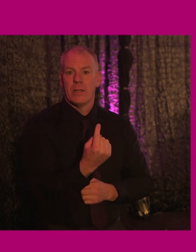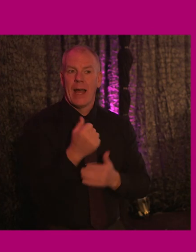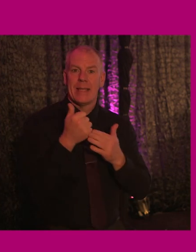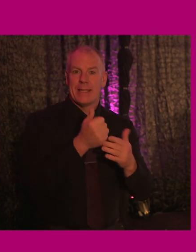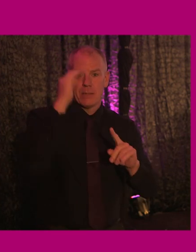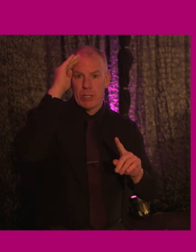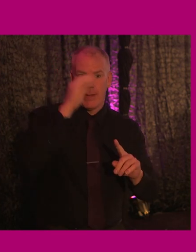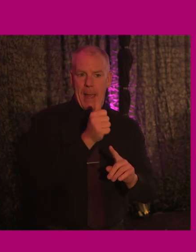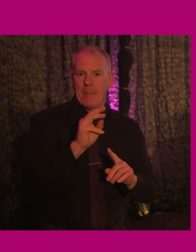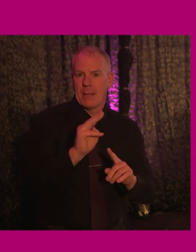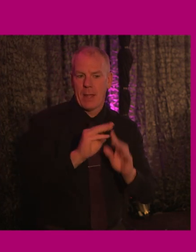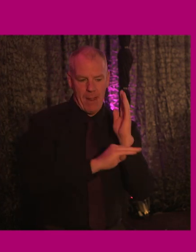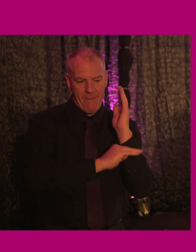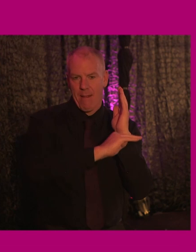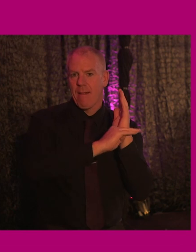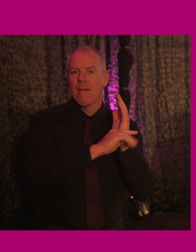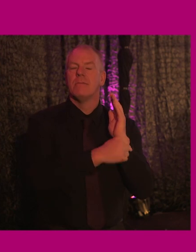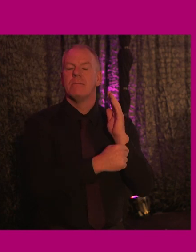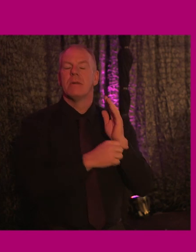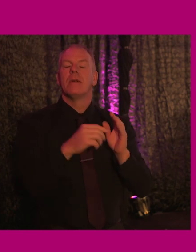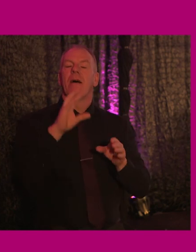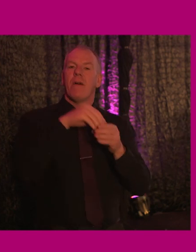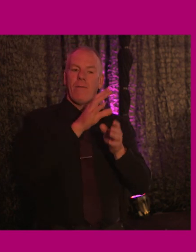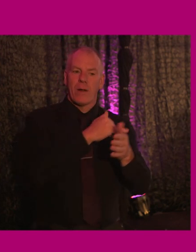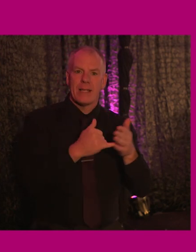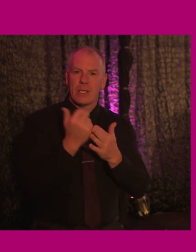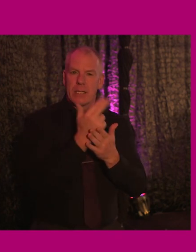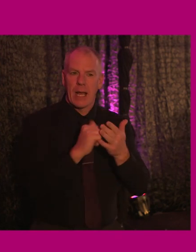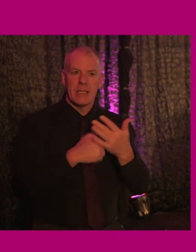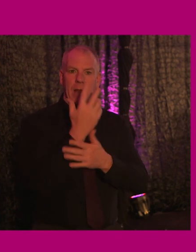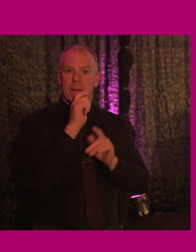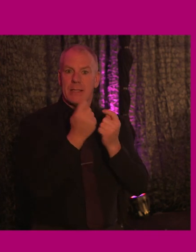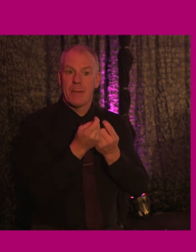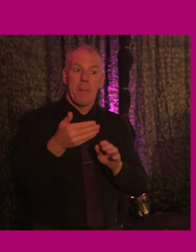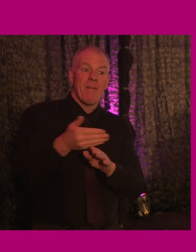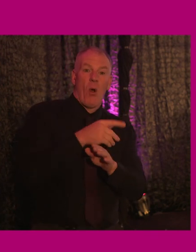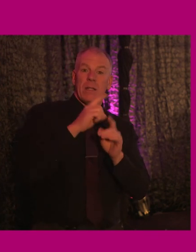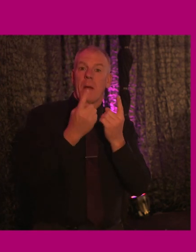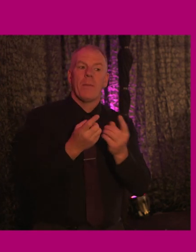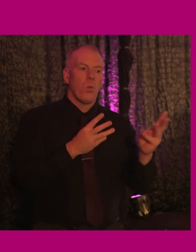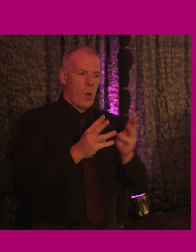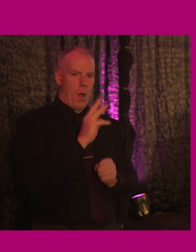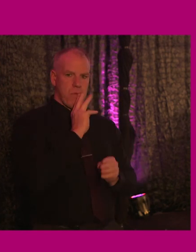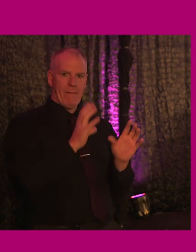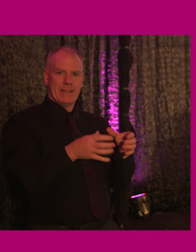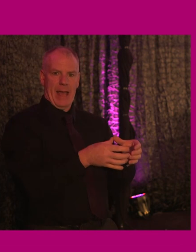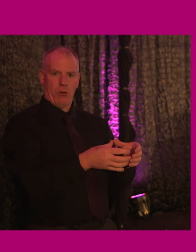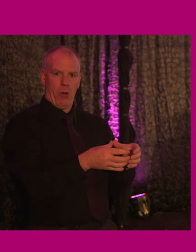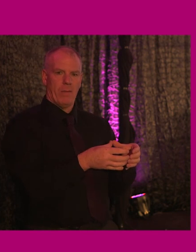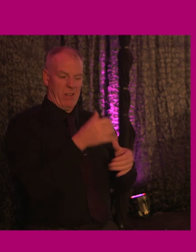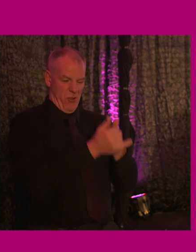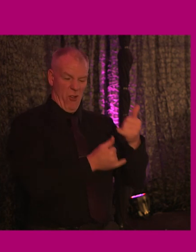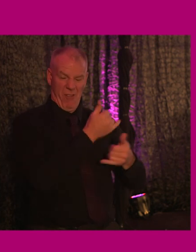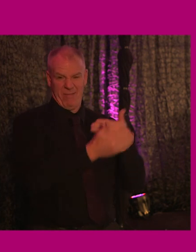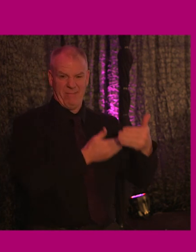principal with the organisation design and development team. prior to joining the department, Pamela worked in the private sector for several